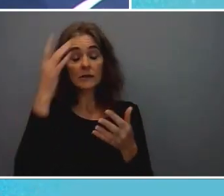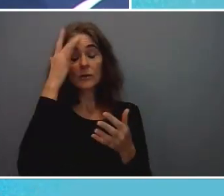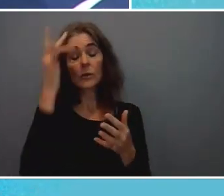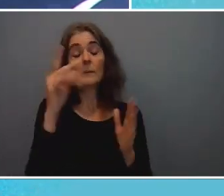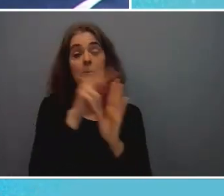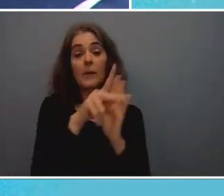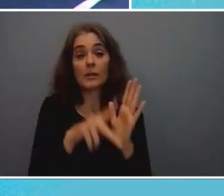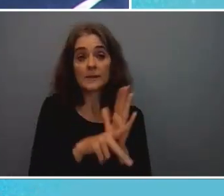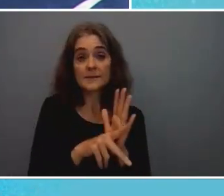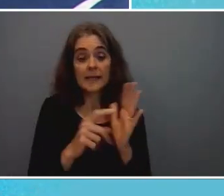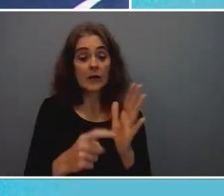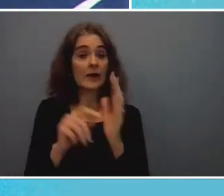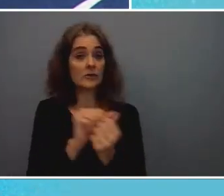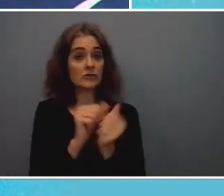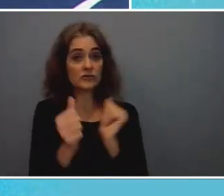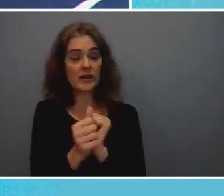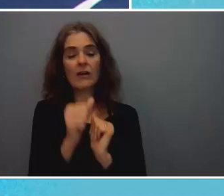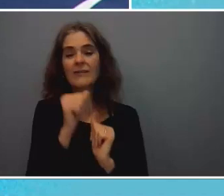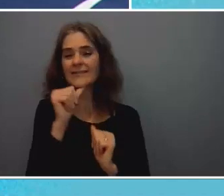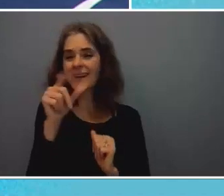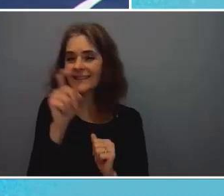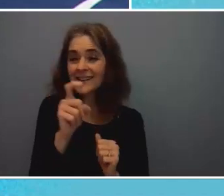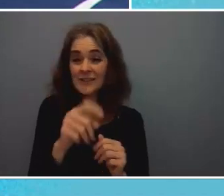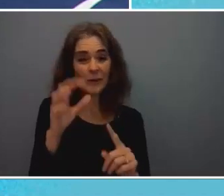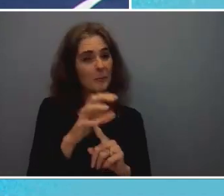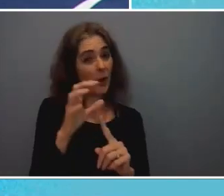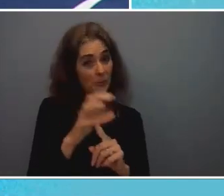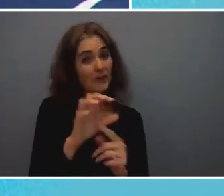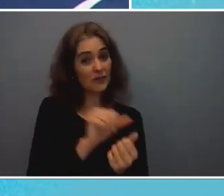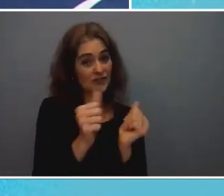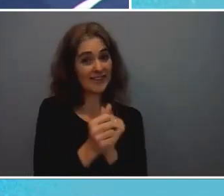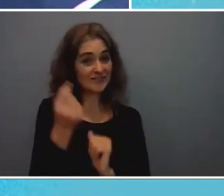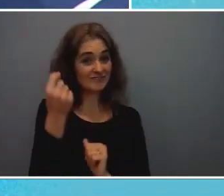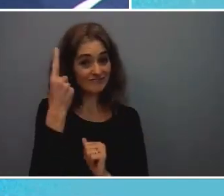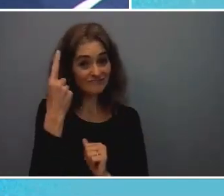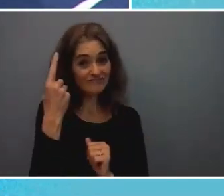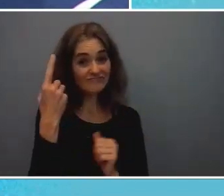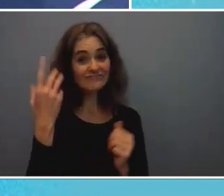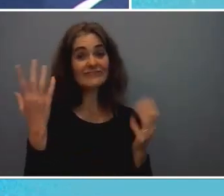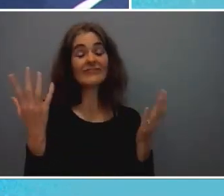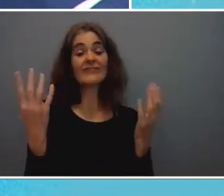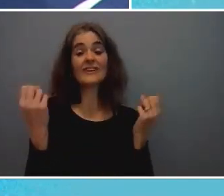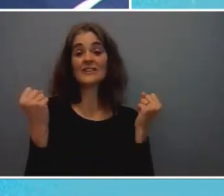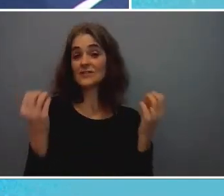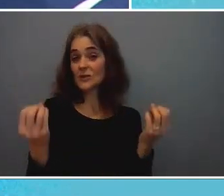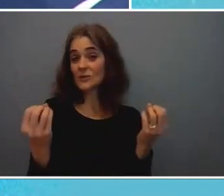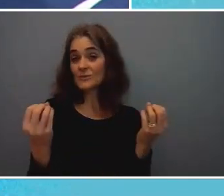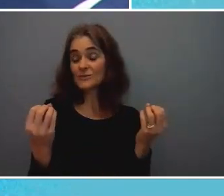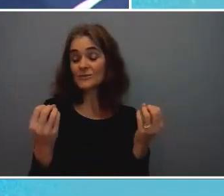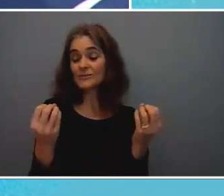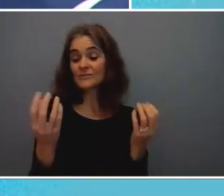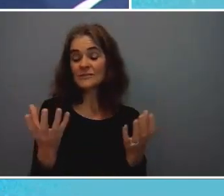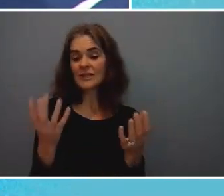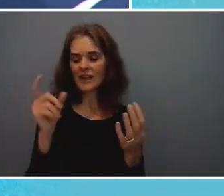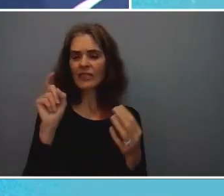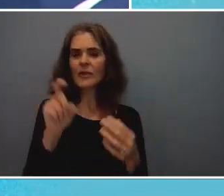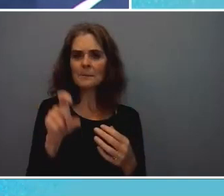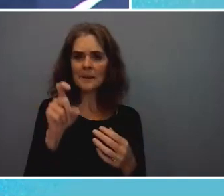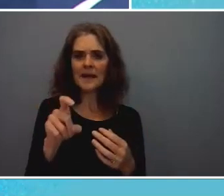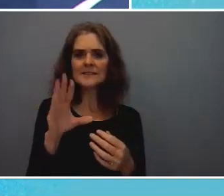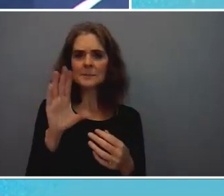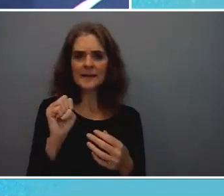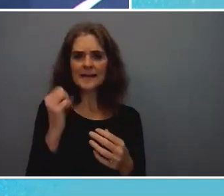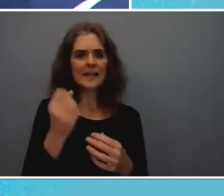are not necessarily the most popular um so there has to be a sense of you know